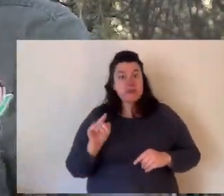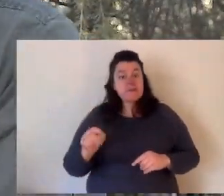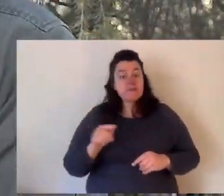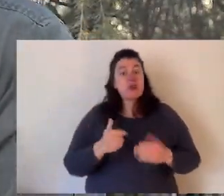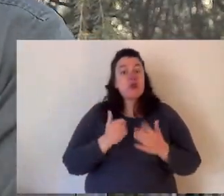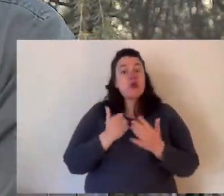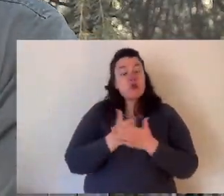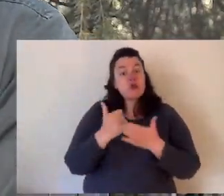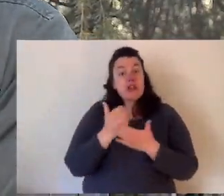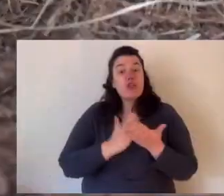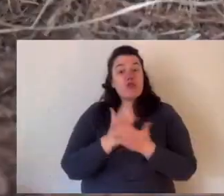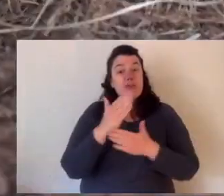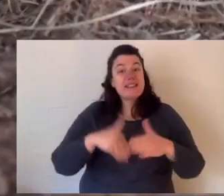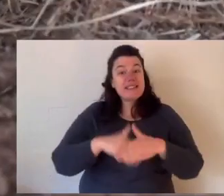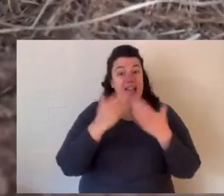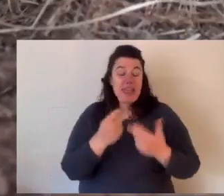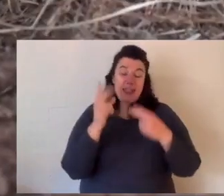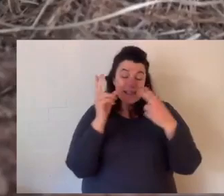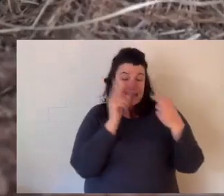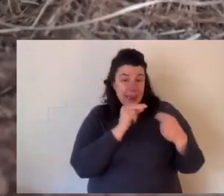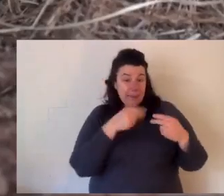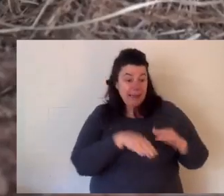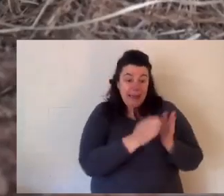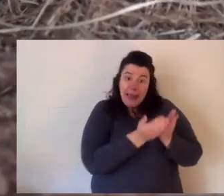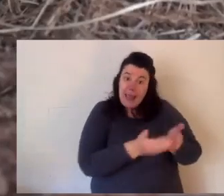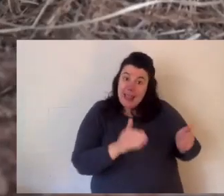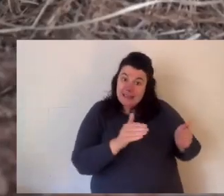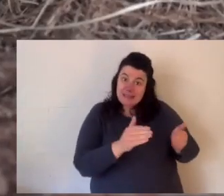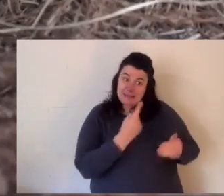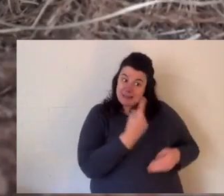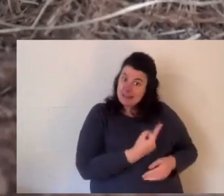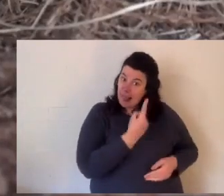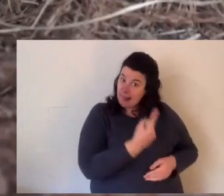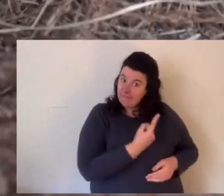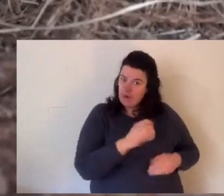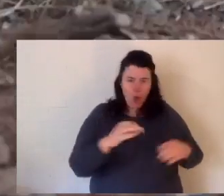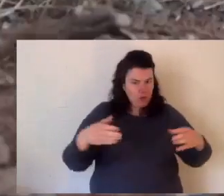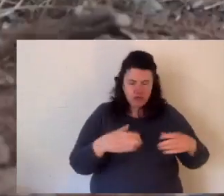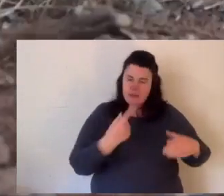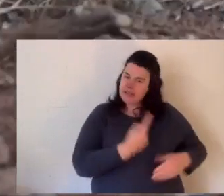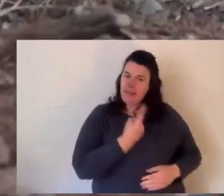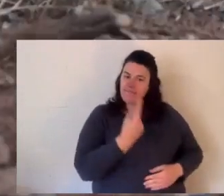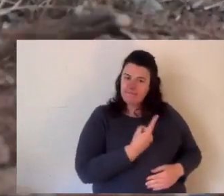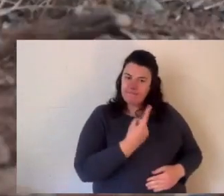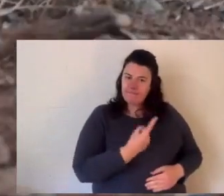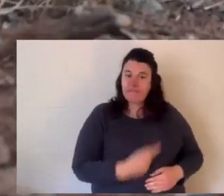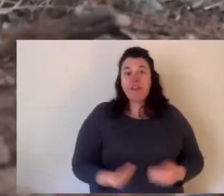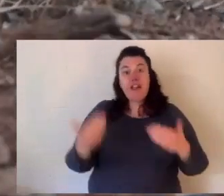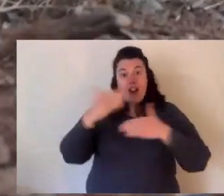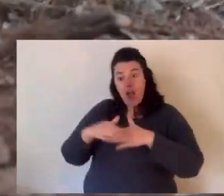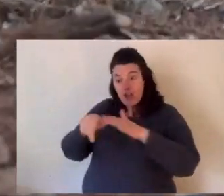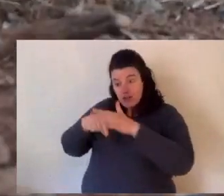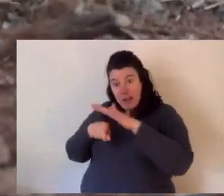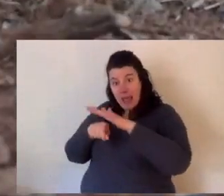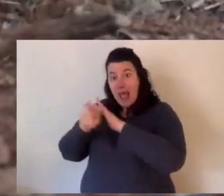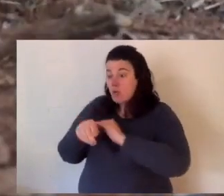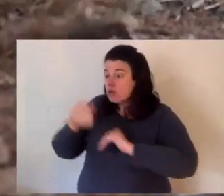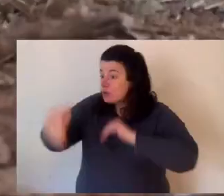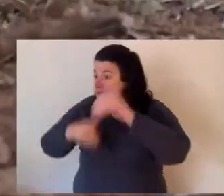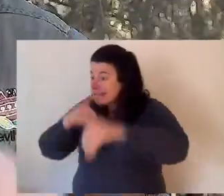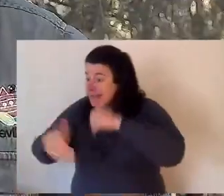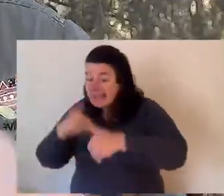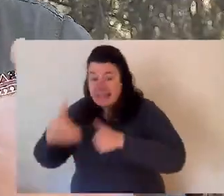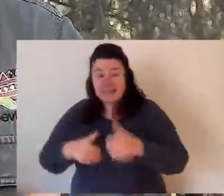and the coastal fringes. Typically through the daytime they sleep in a nest by themselves. They're rather solitary